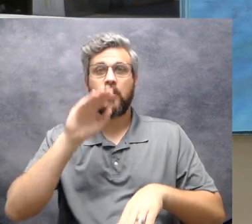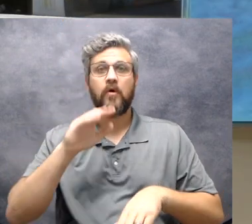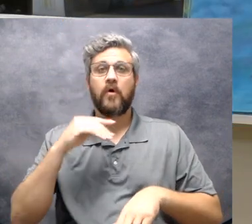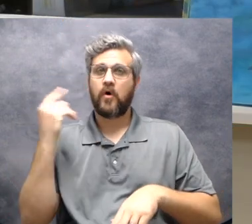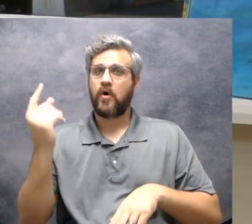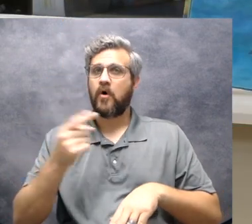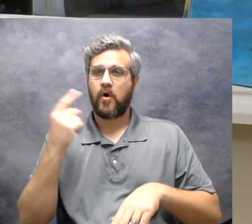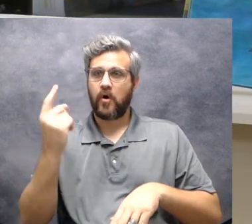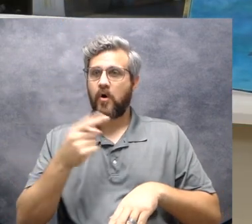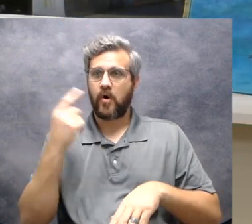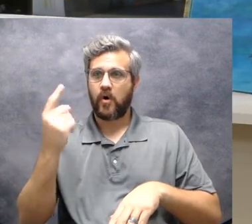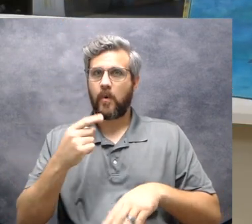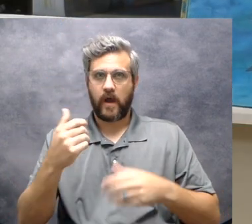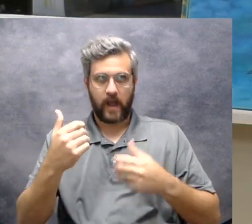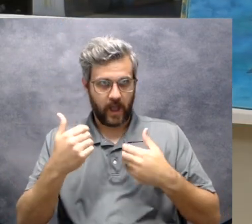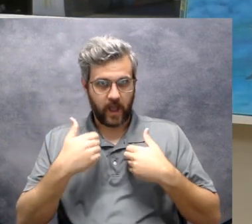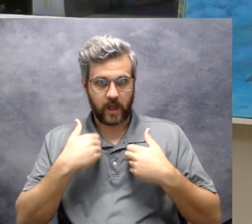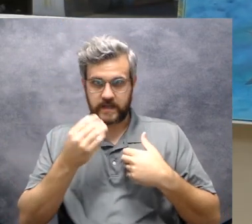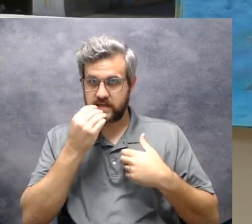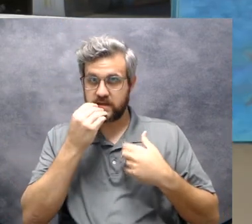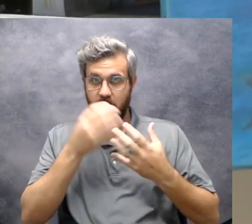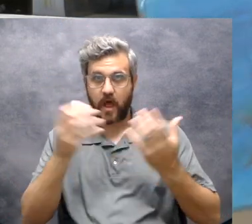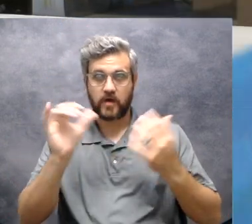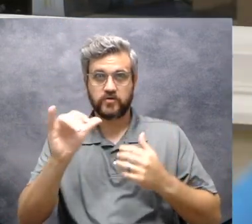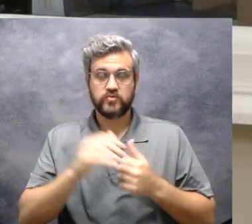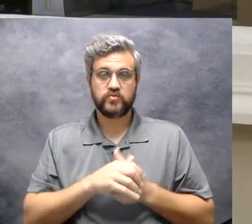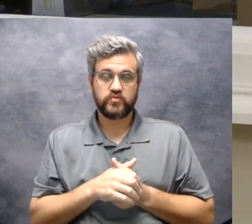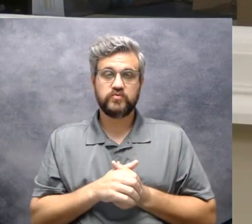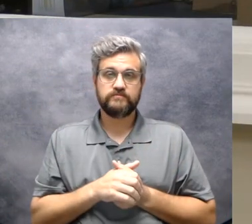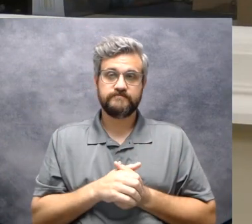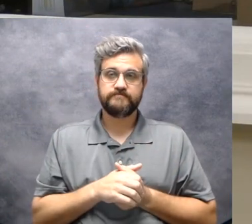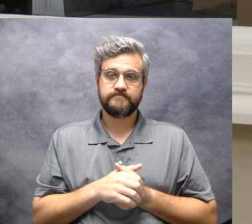always had plenty to eat too.